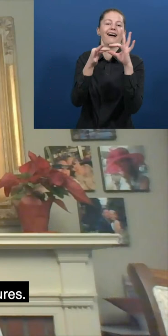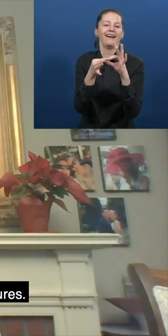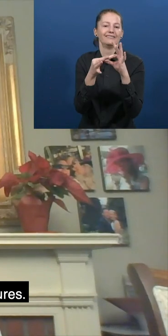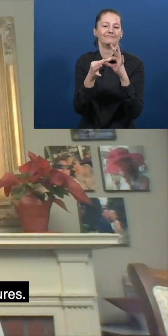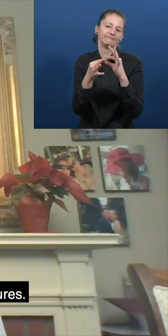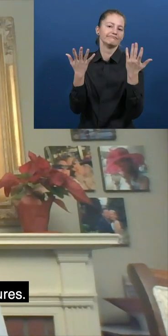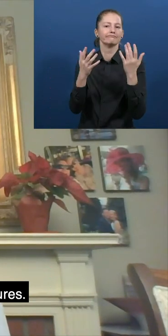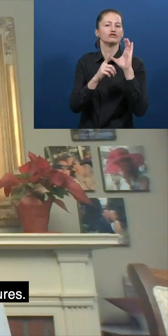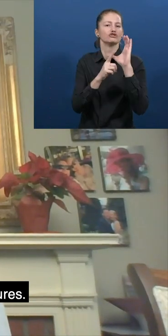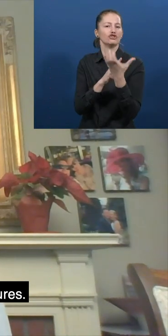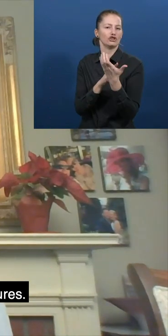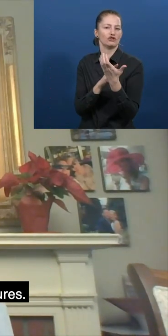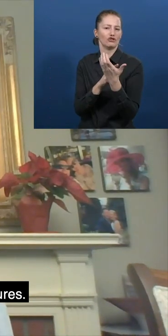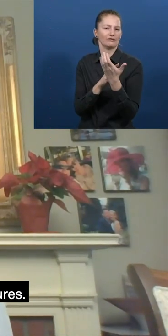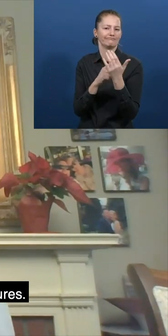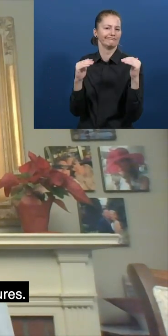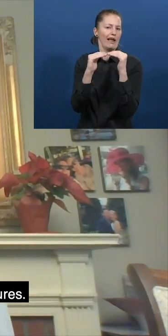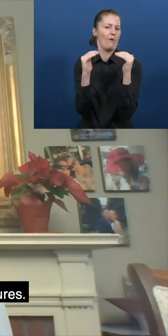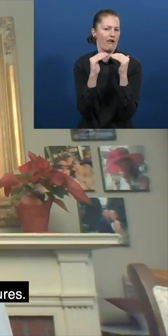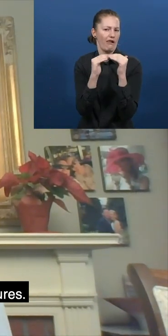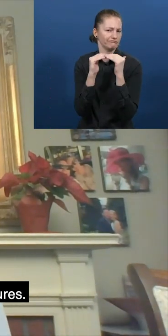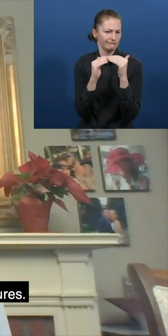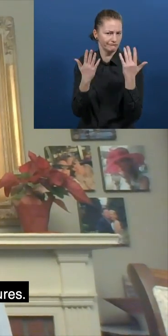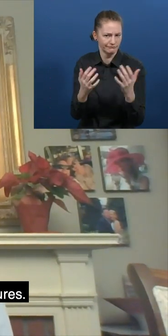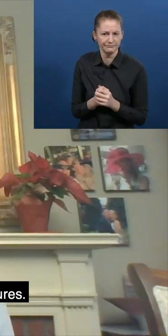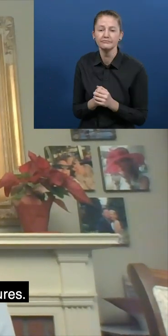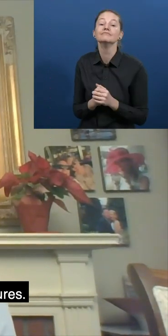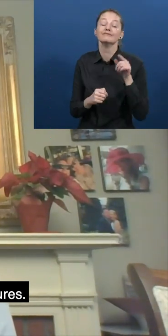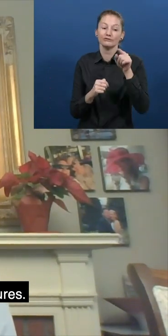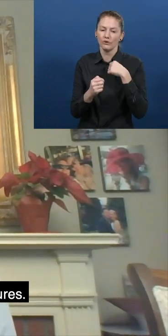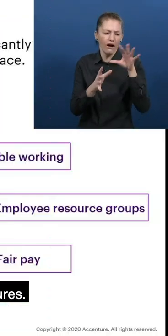And we refer to these as the more equal cultures.